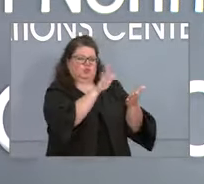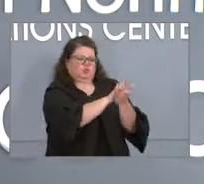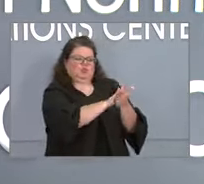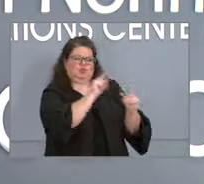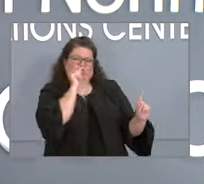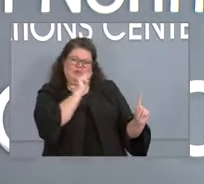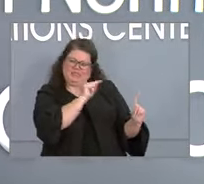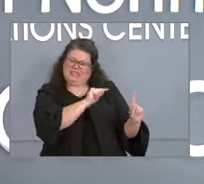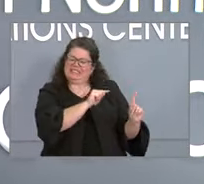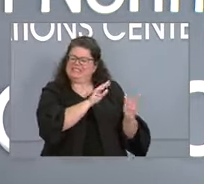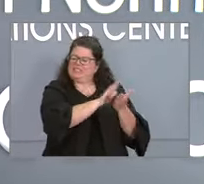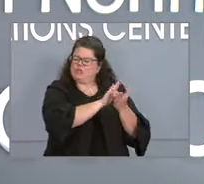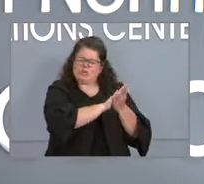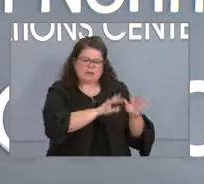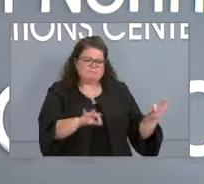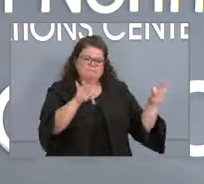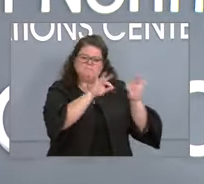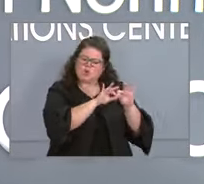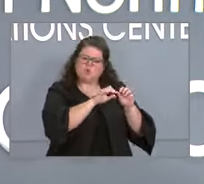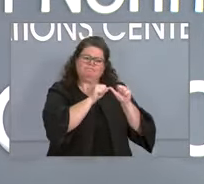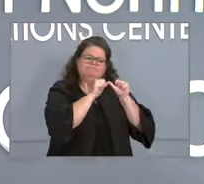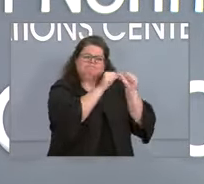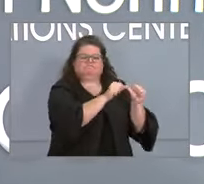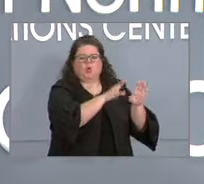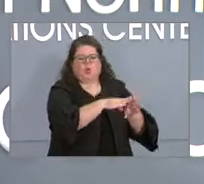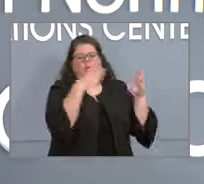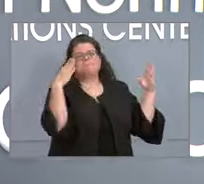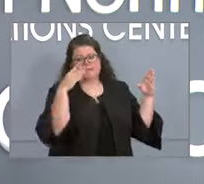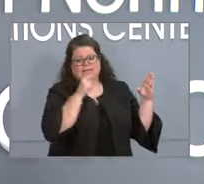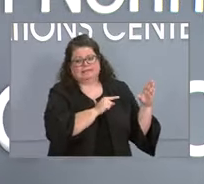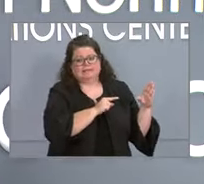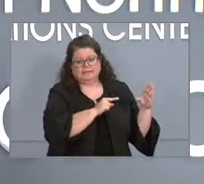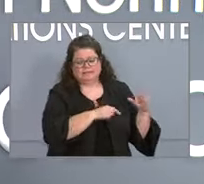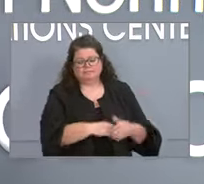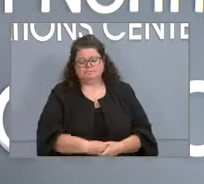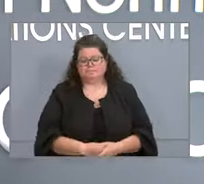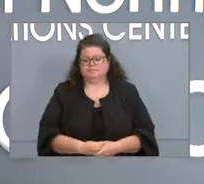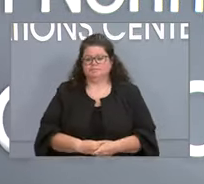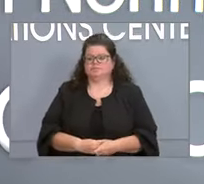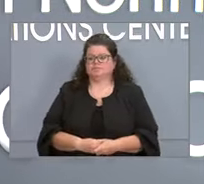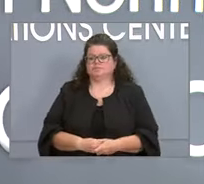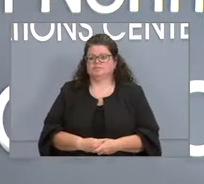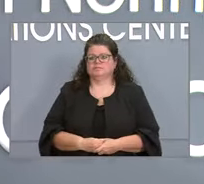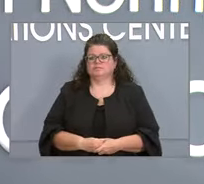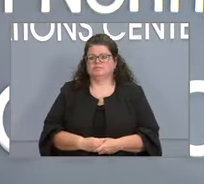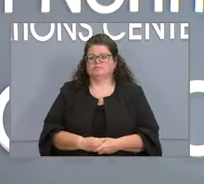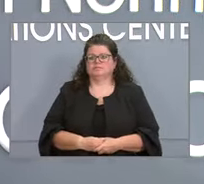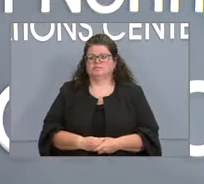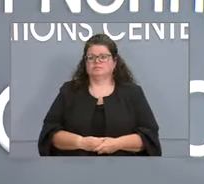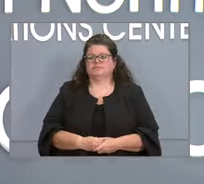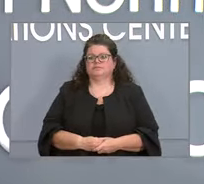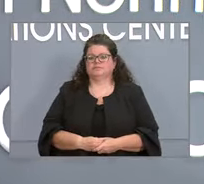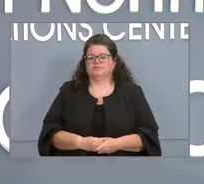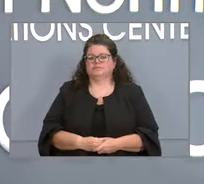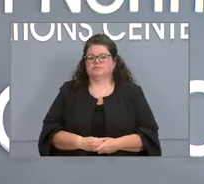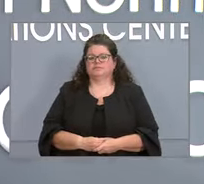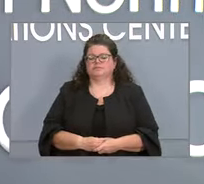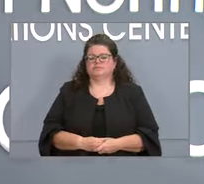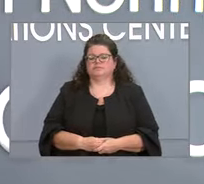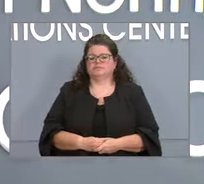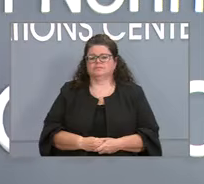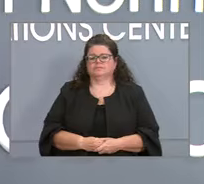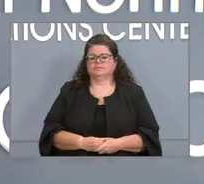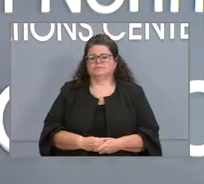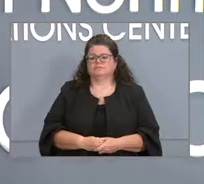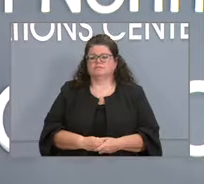of that critically important goal. And many are concerned about the fevered pitch that many school board